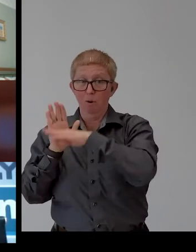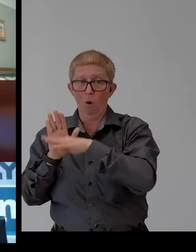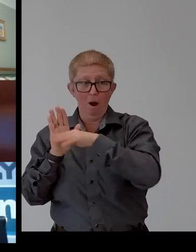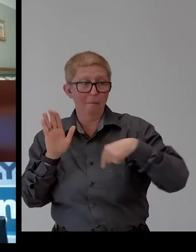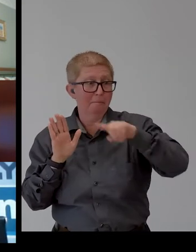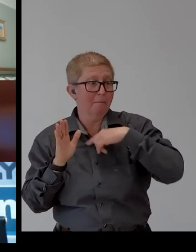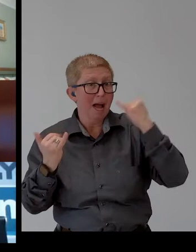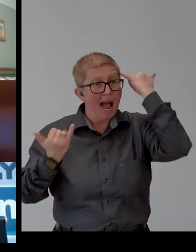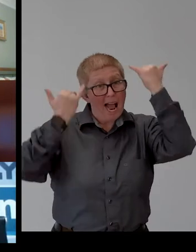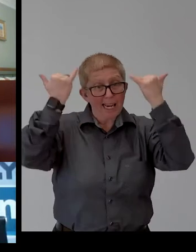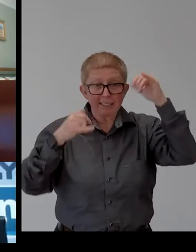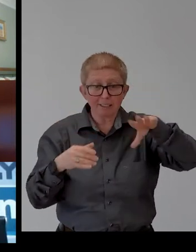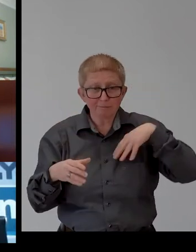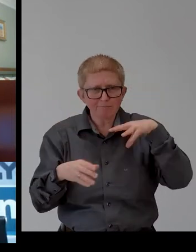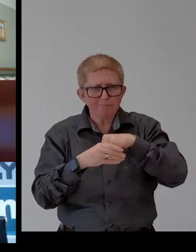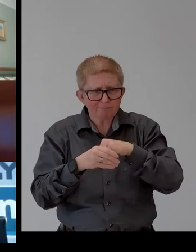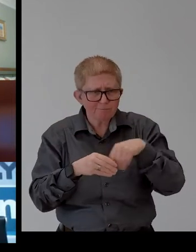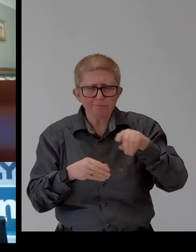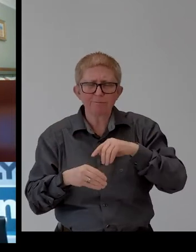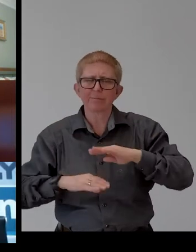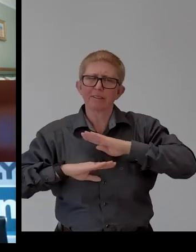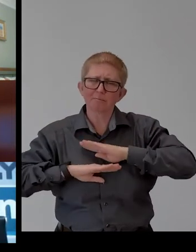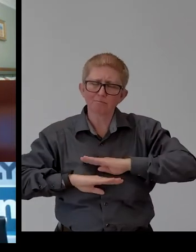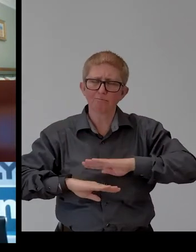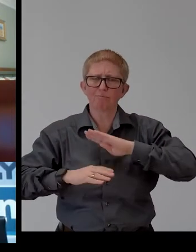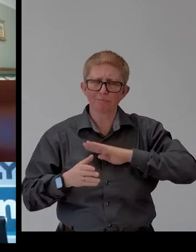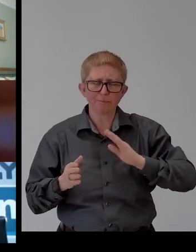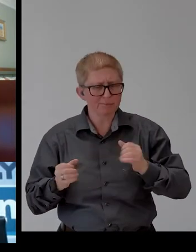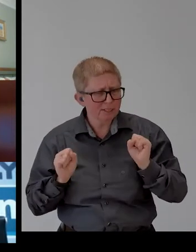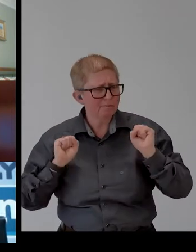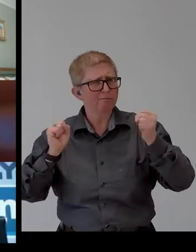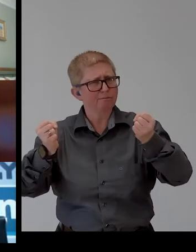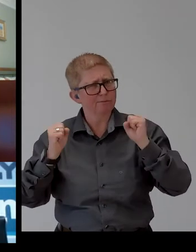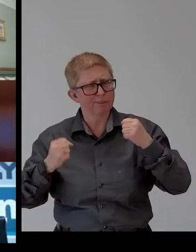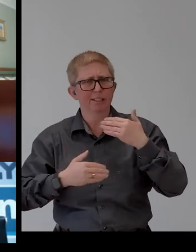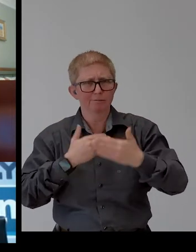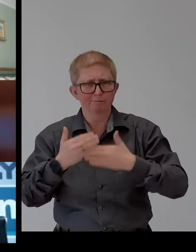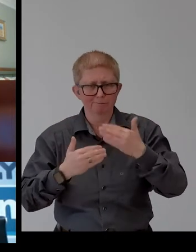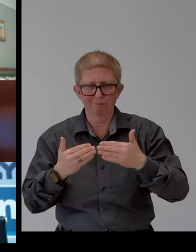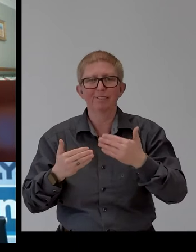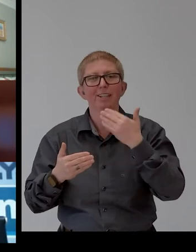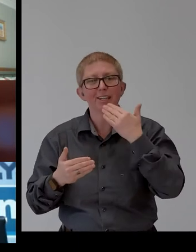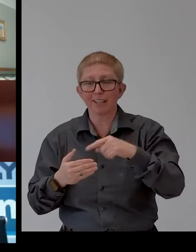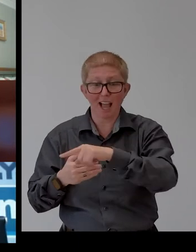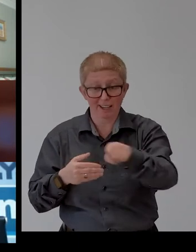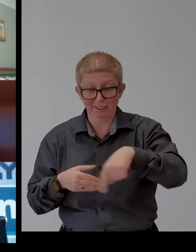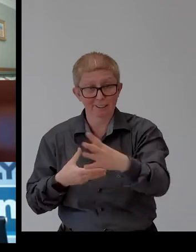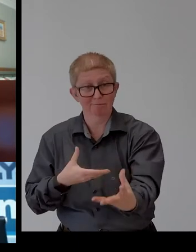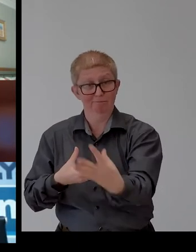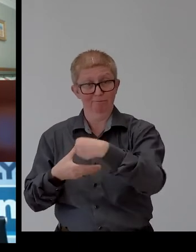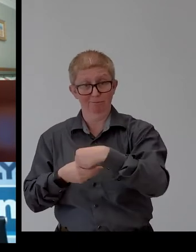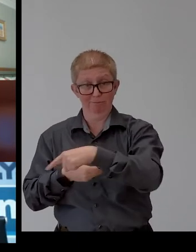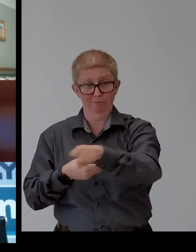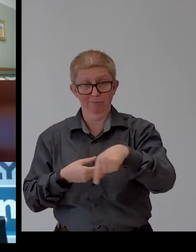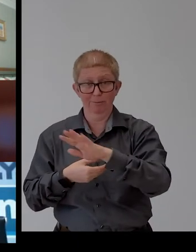effort and determination. In closing, I would like to thank the ACAP participants for allowing us to contribute to their vision for a good life.